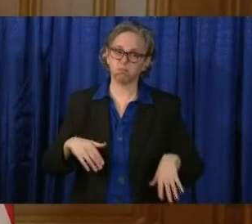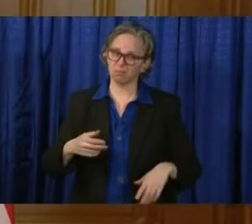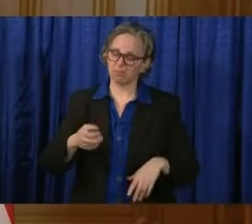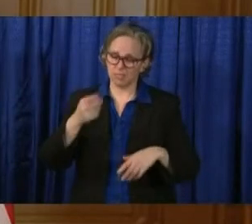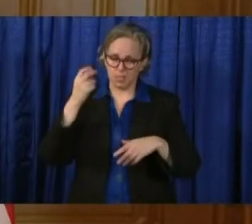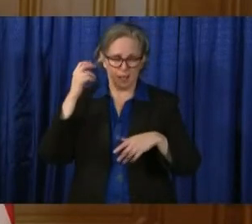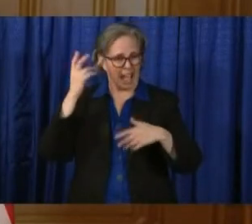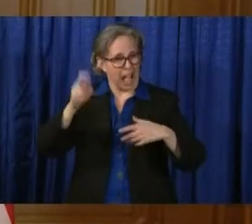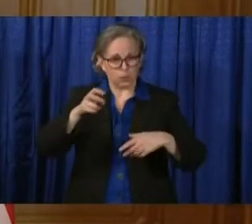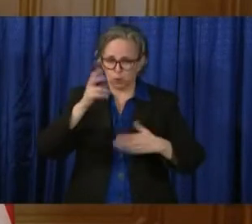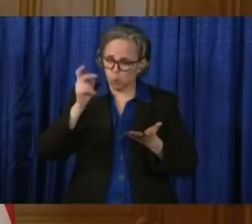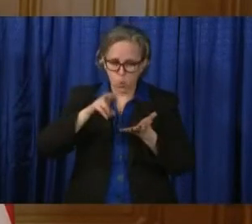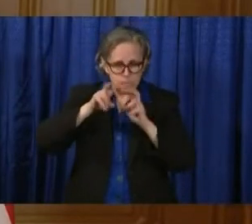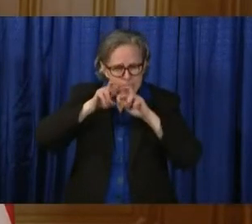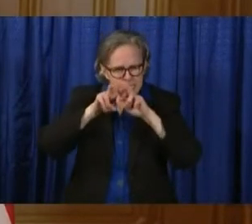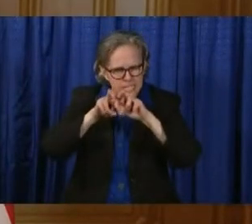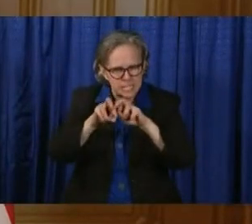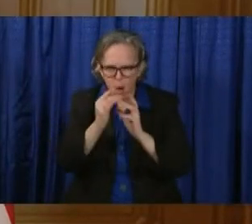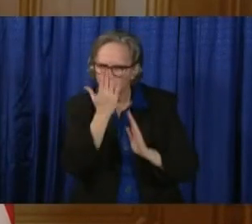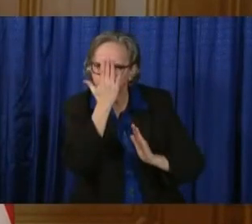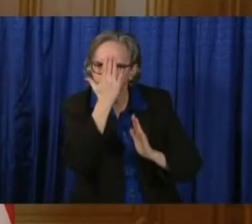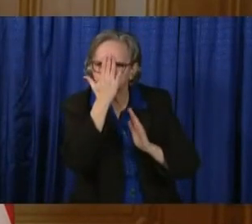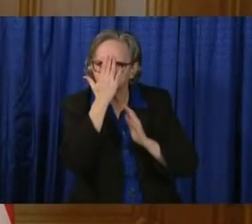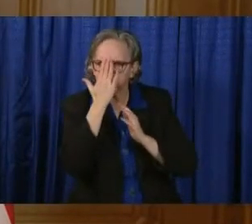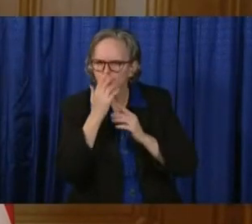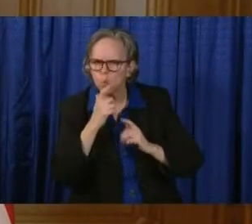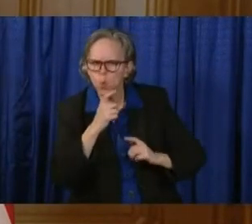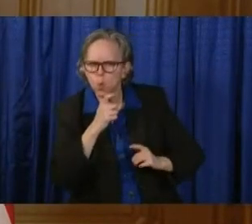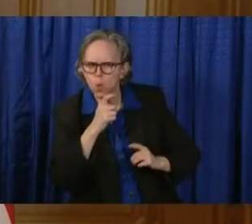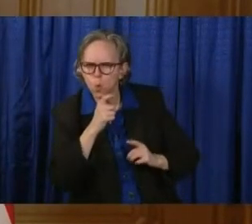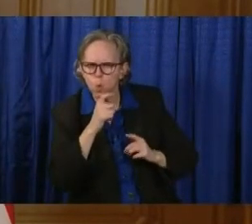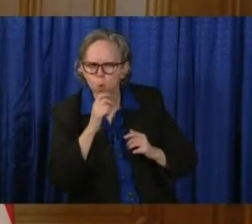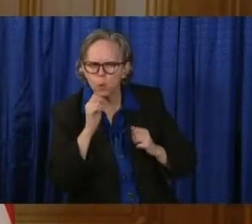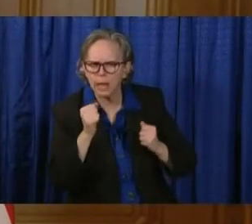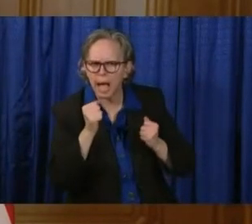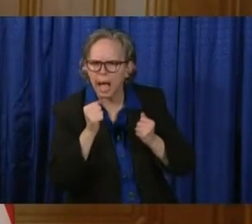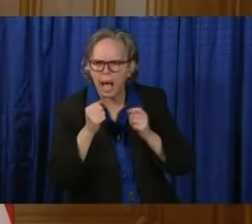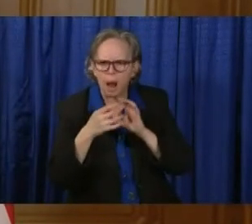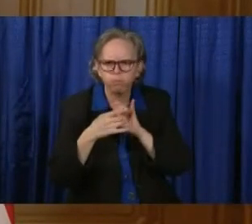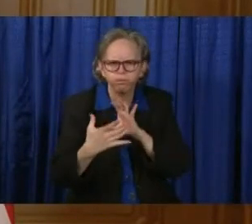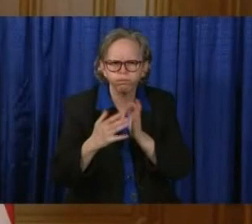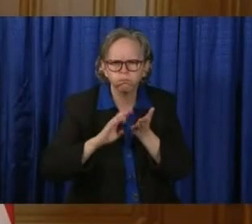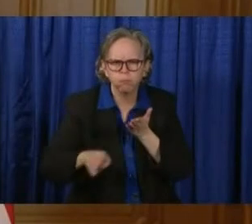who we can release on different conditions.